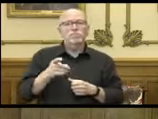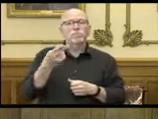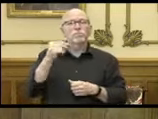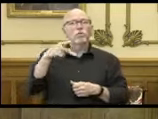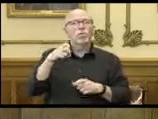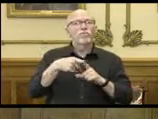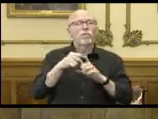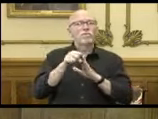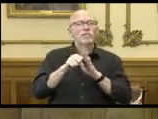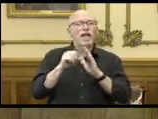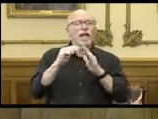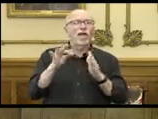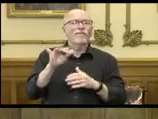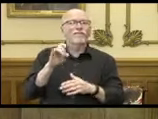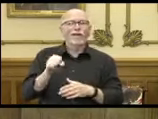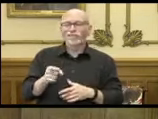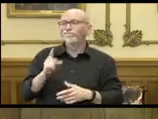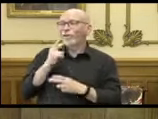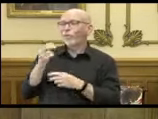file. Speaking of hope.